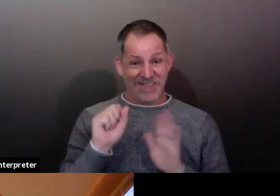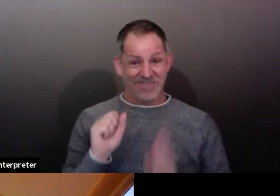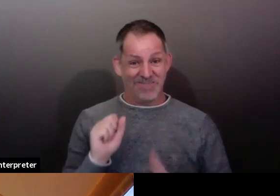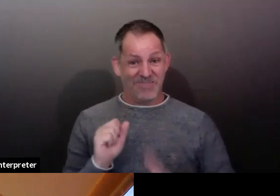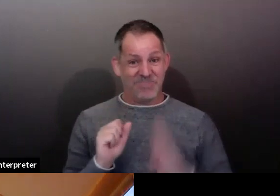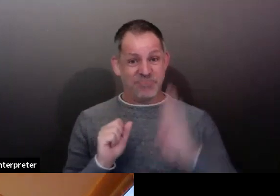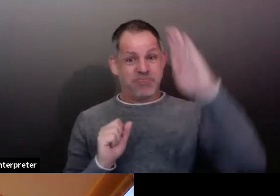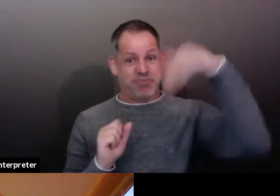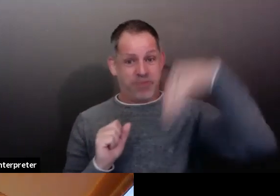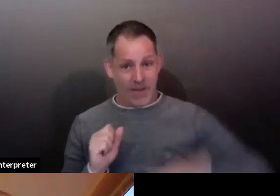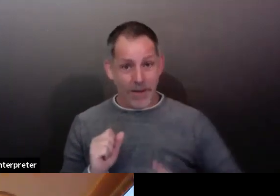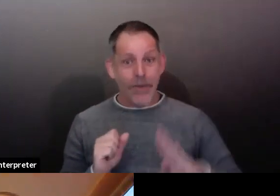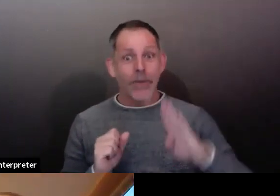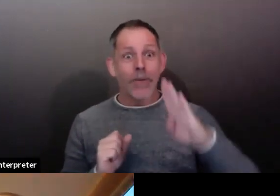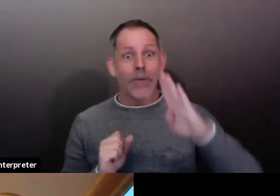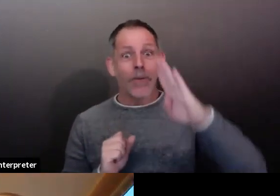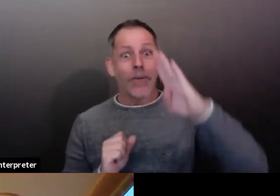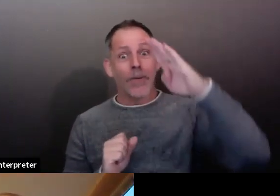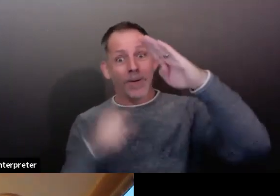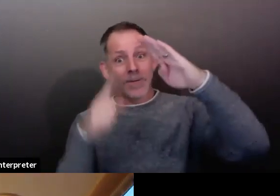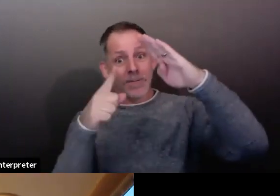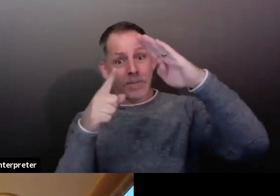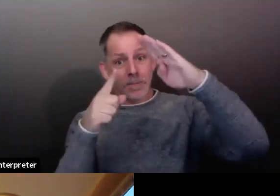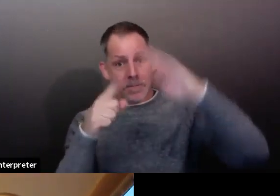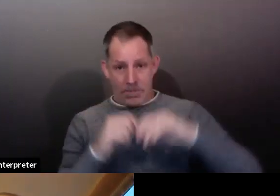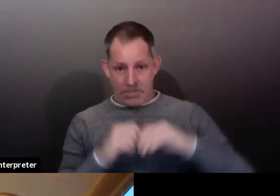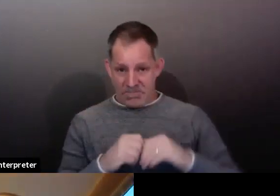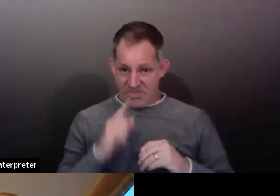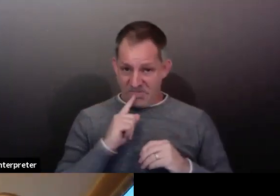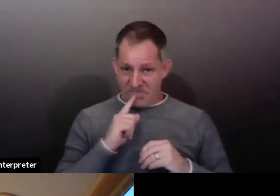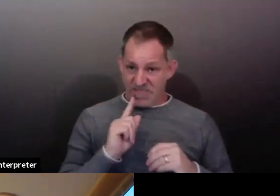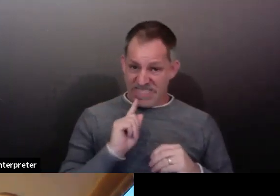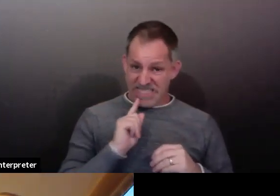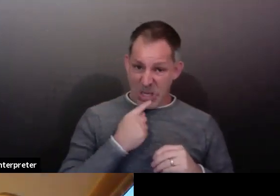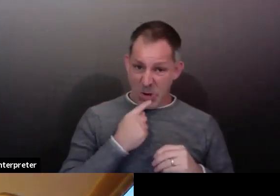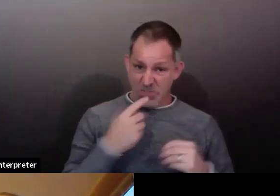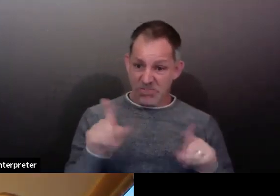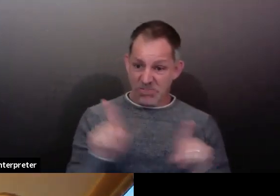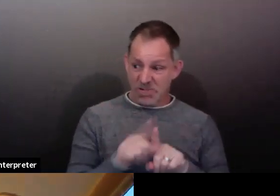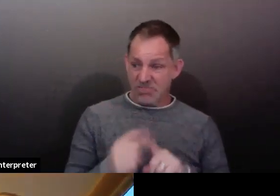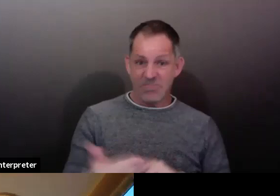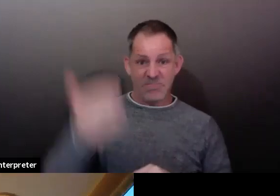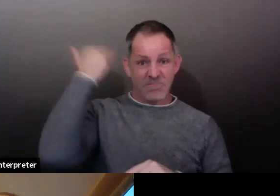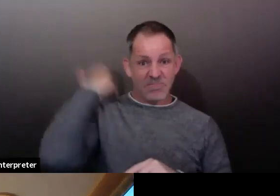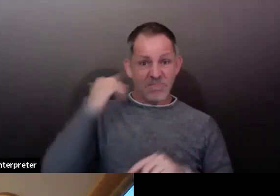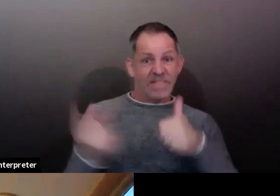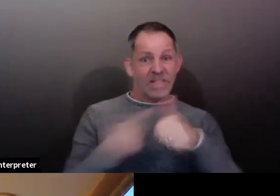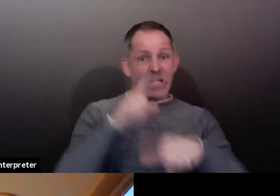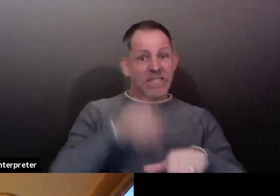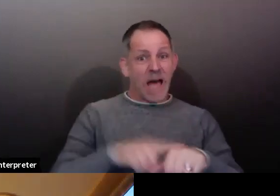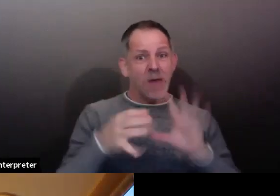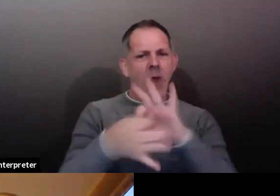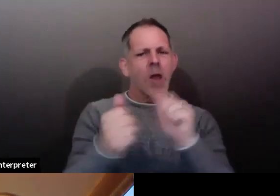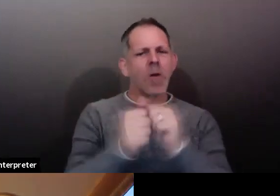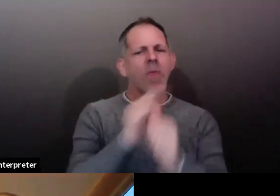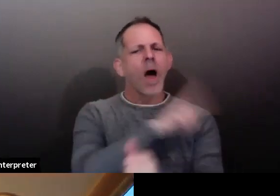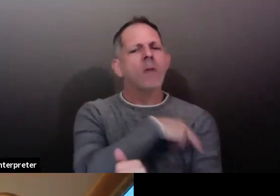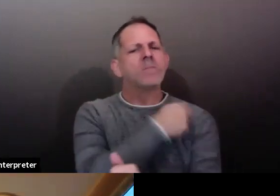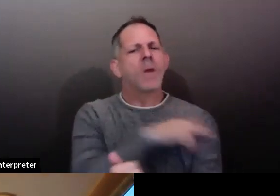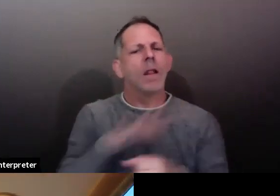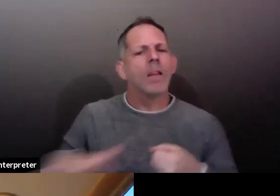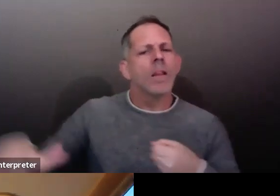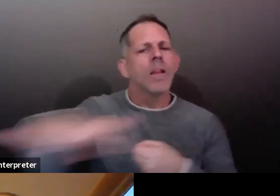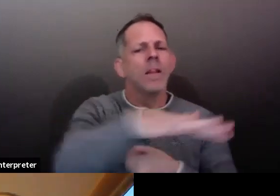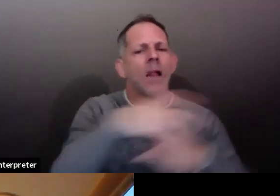probably in terms of hospitalizations and such. How do you explain that and what are we doing